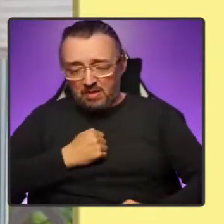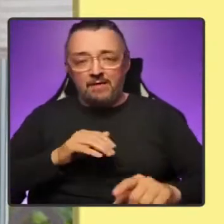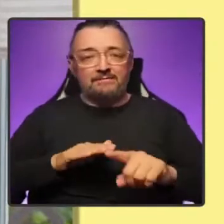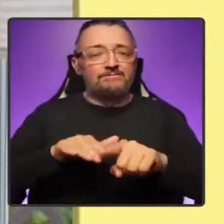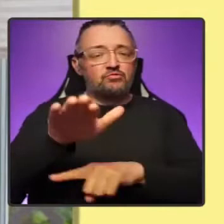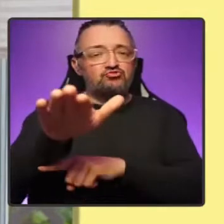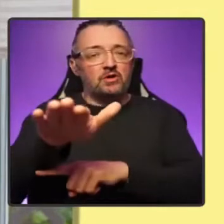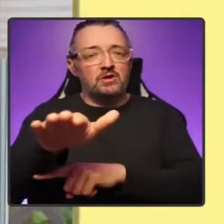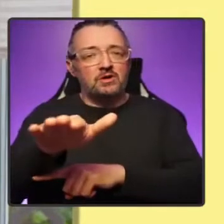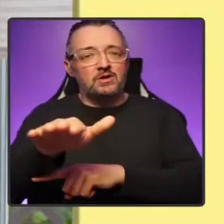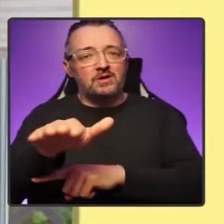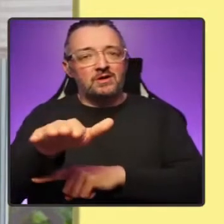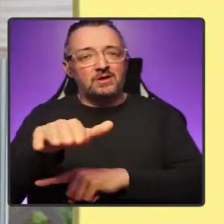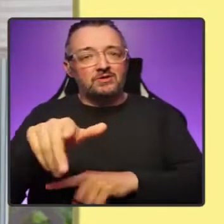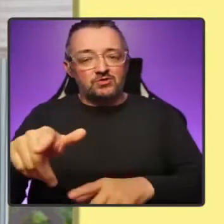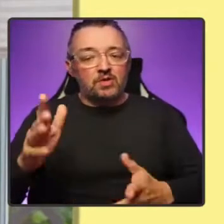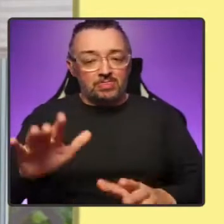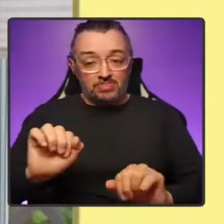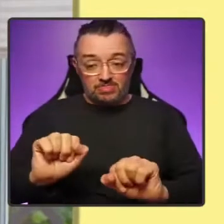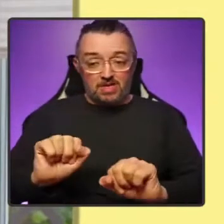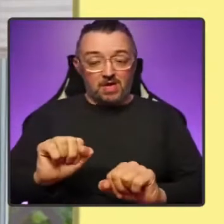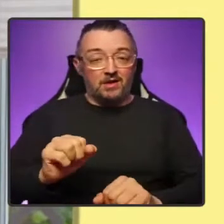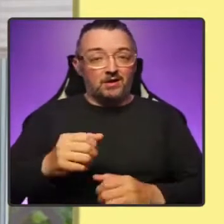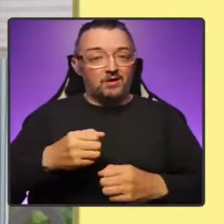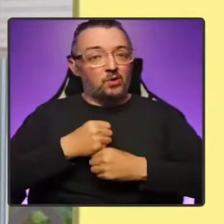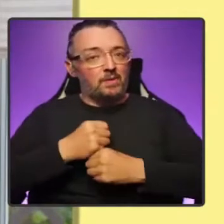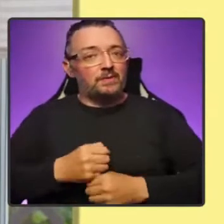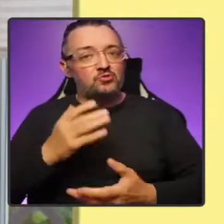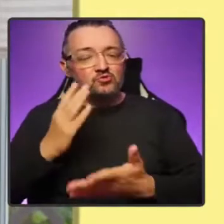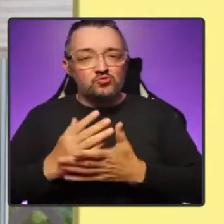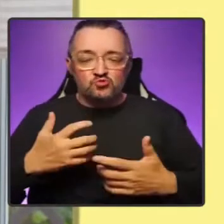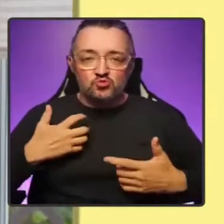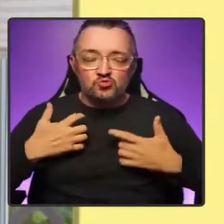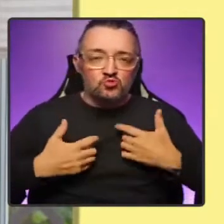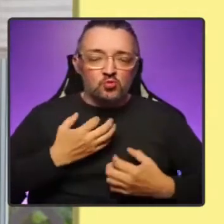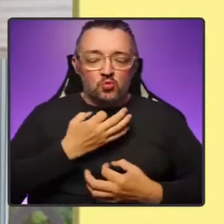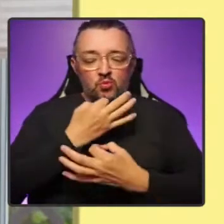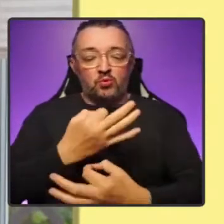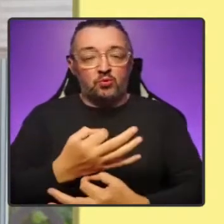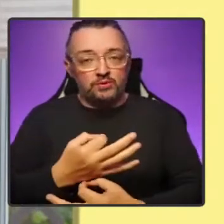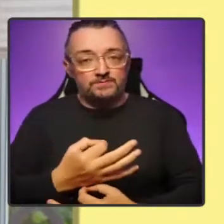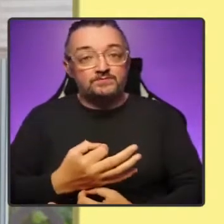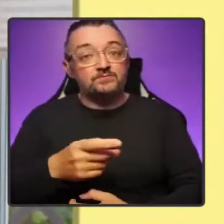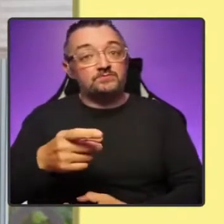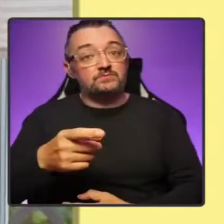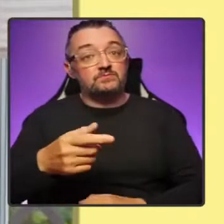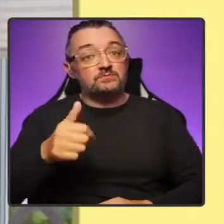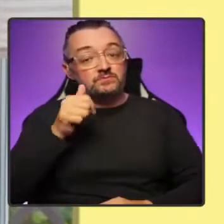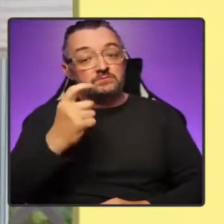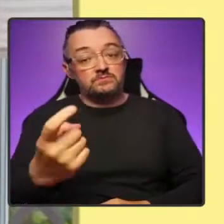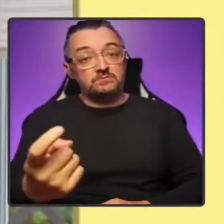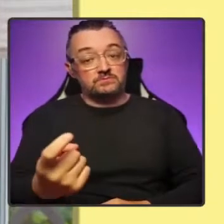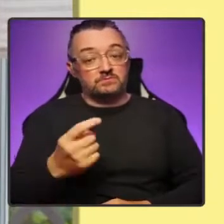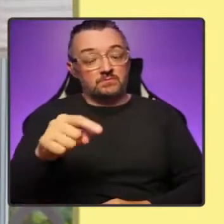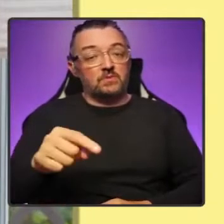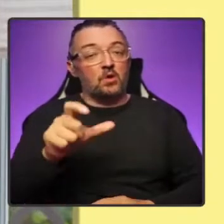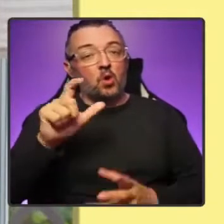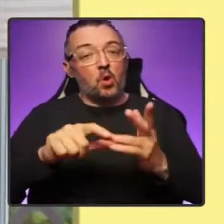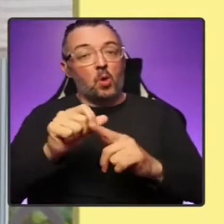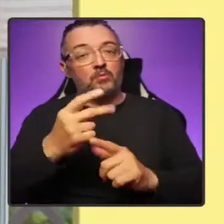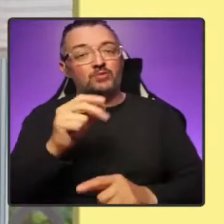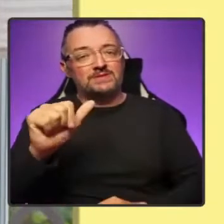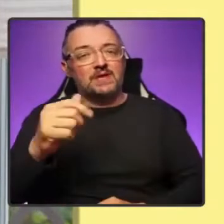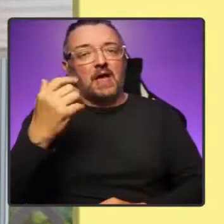inspiring. One of the most important events in the run-up to any COP summit is what is called the Conference of Youth.